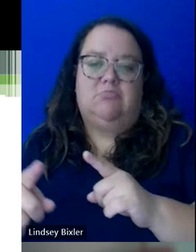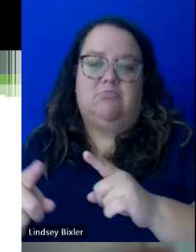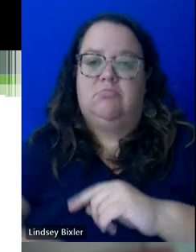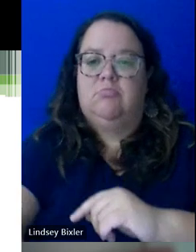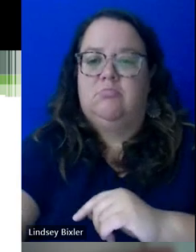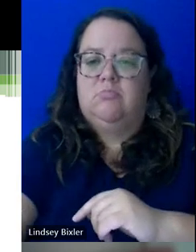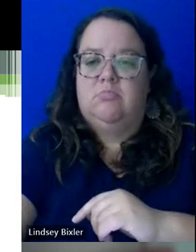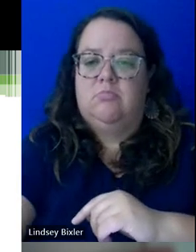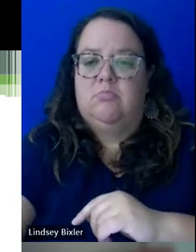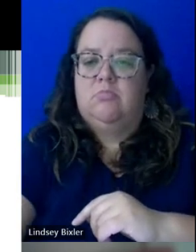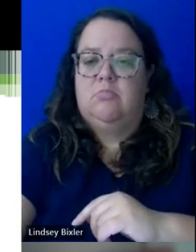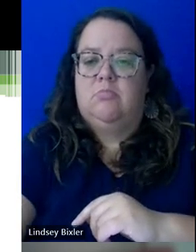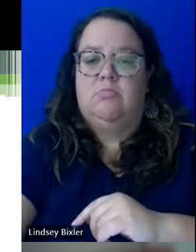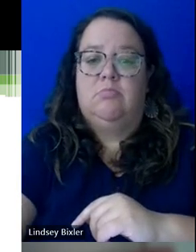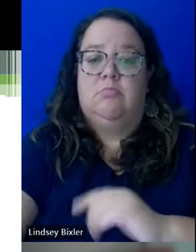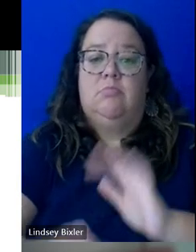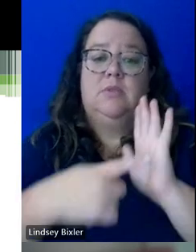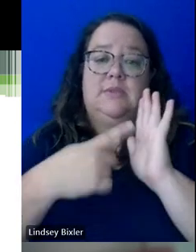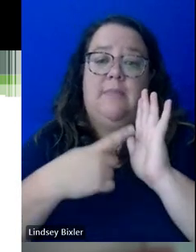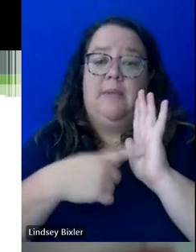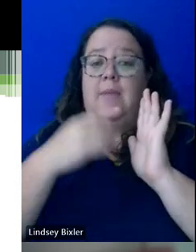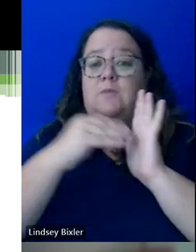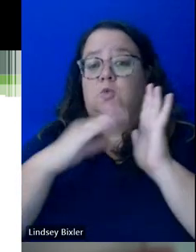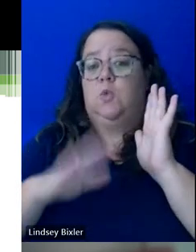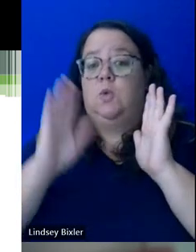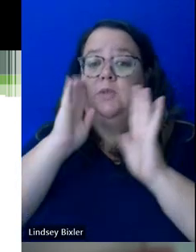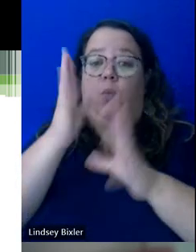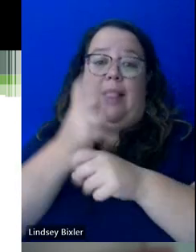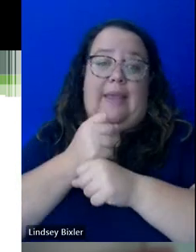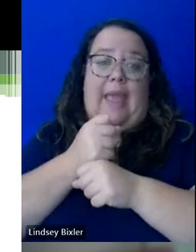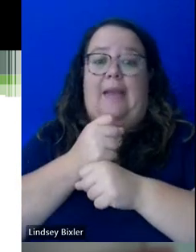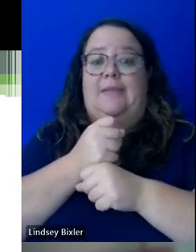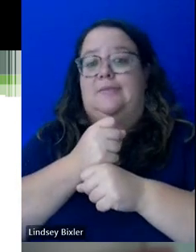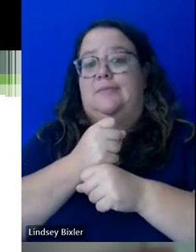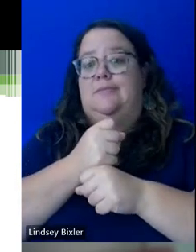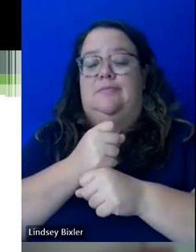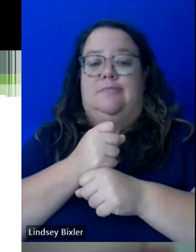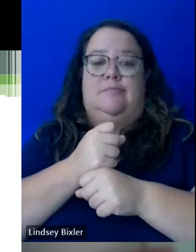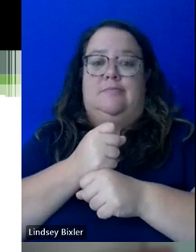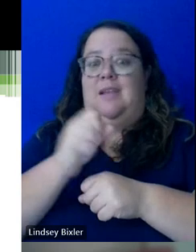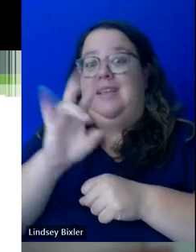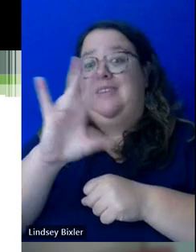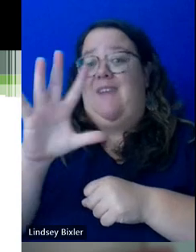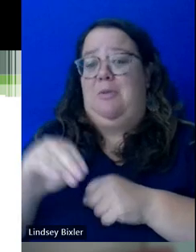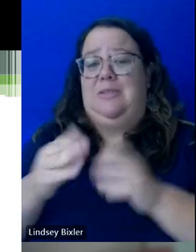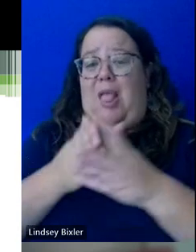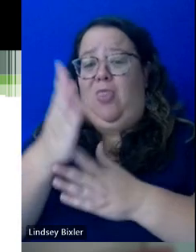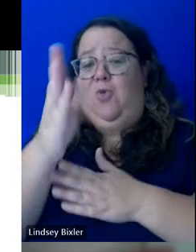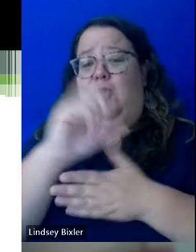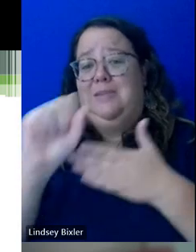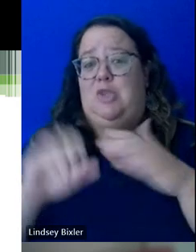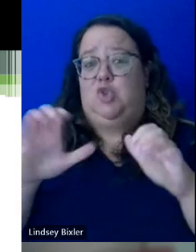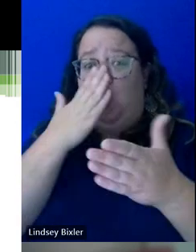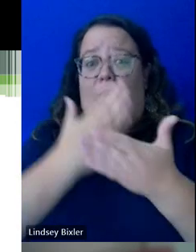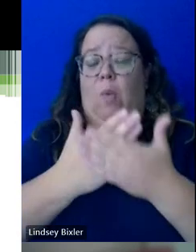Similarly, incompletes, sometimes, you know, a student will get three quarters of the way through a semester, have done all the work, been doing fairly well. And